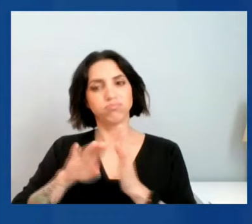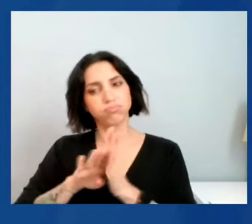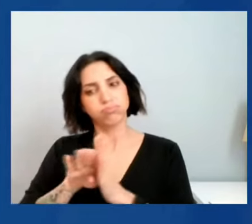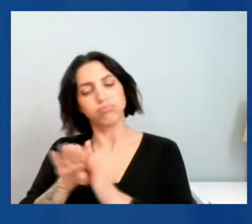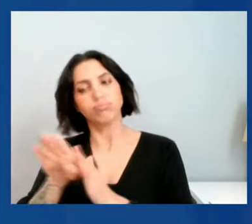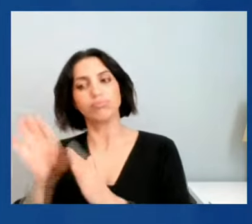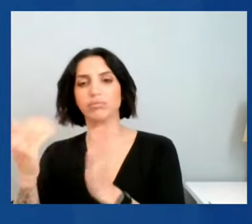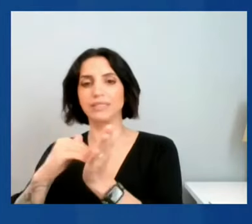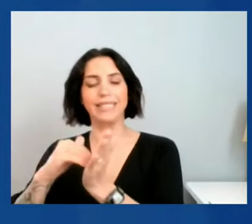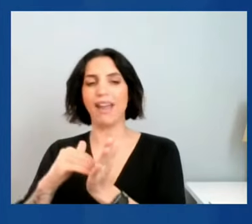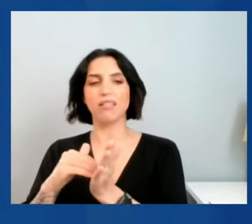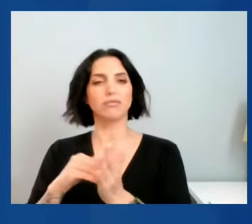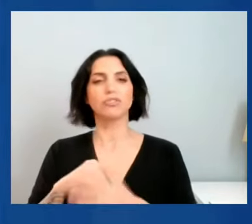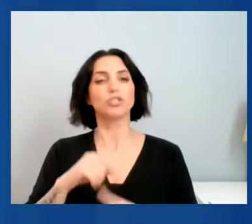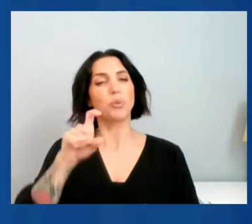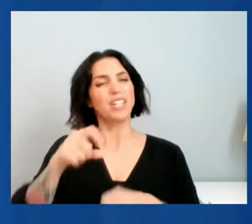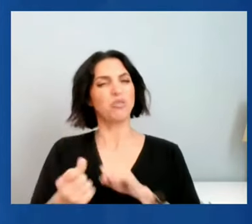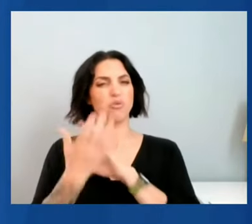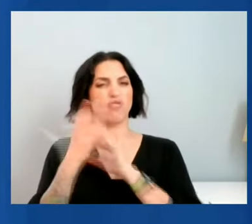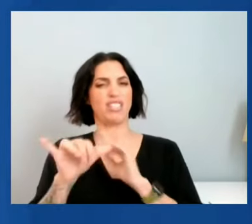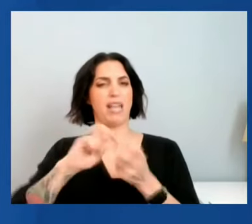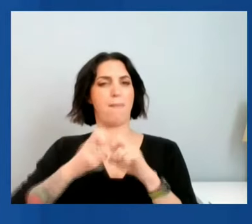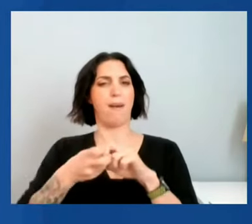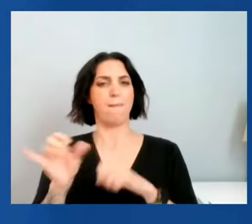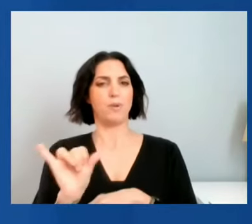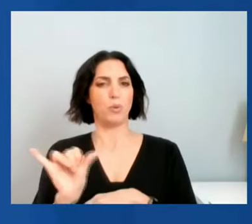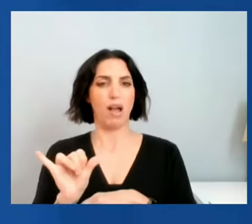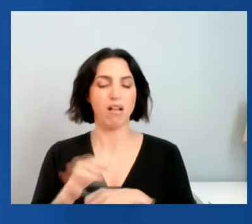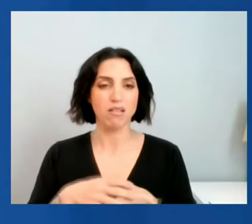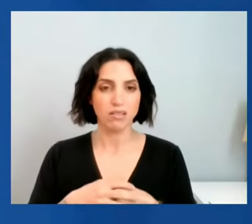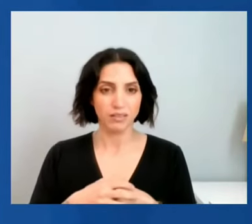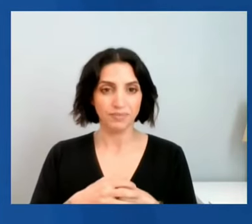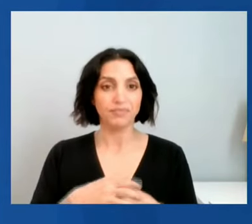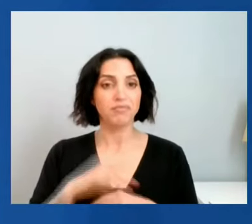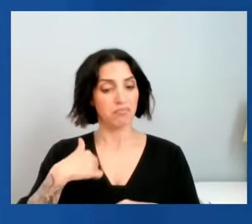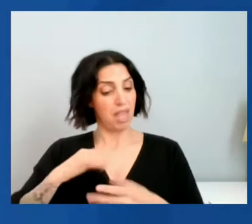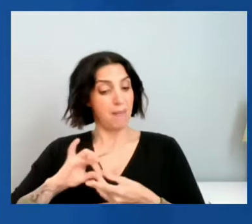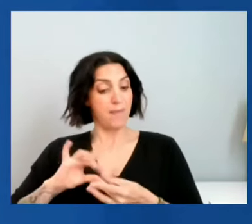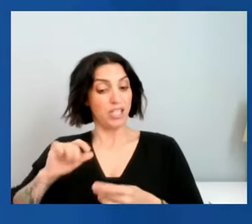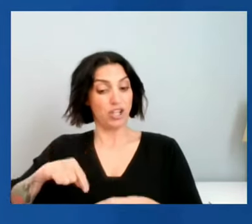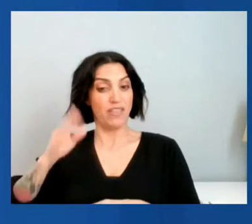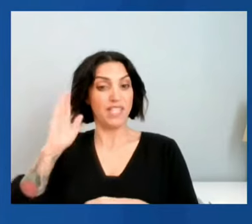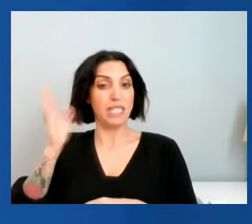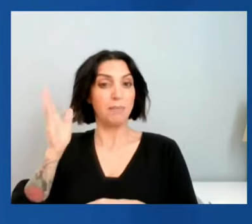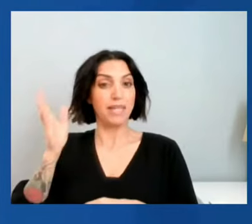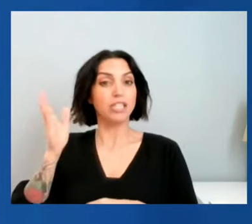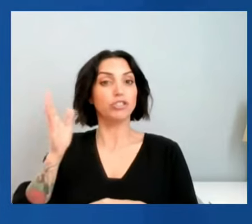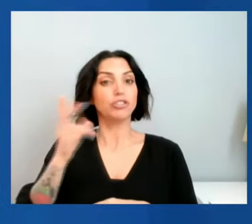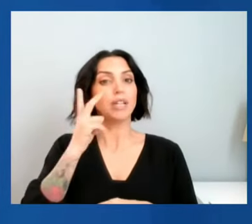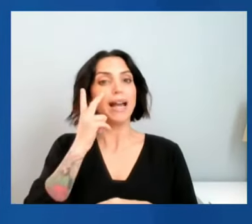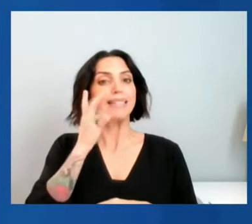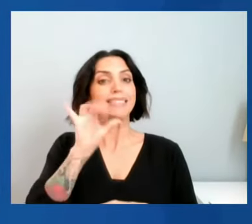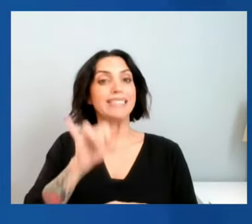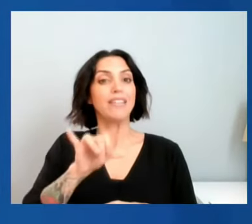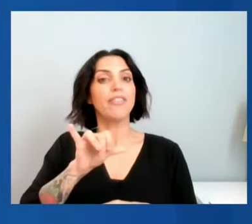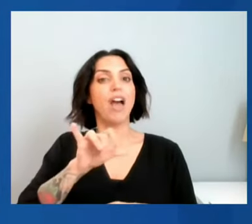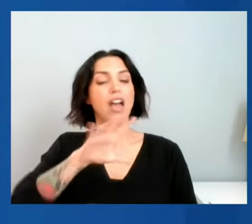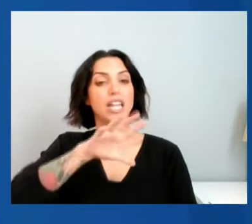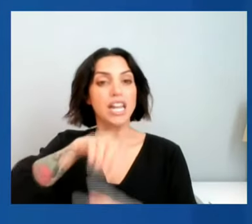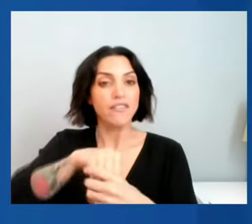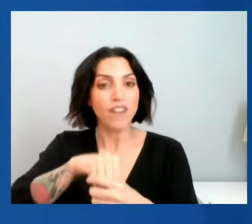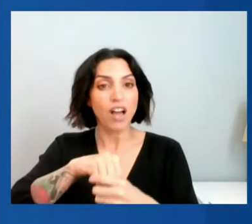as well. And in some cases, as I mentioned in this speech, I would see that involving friend-shoring, that we